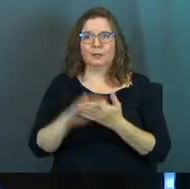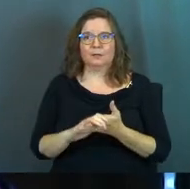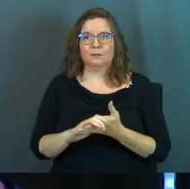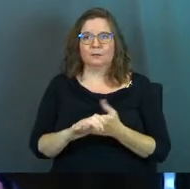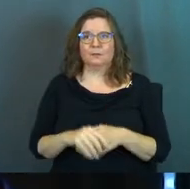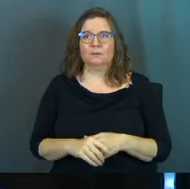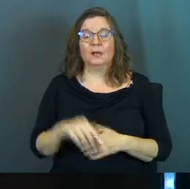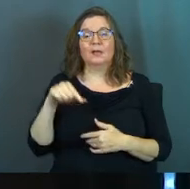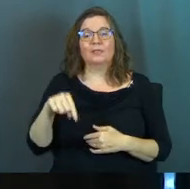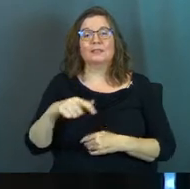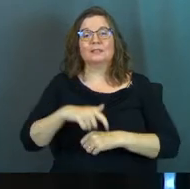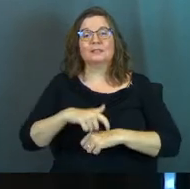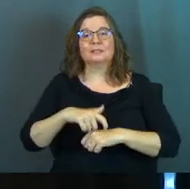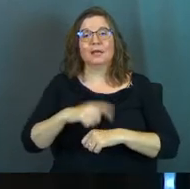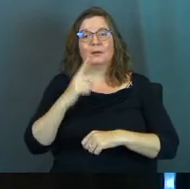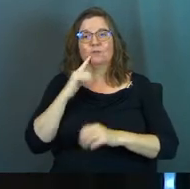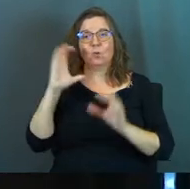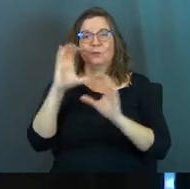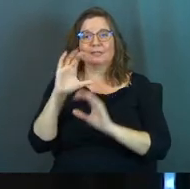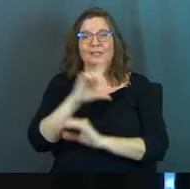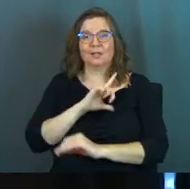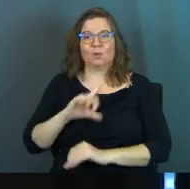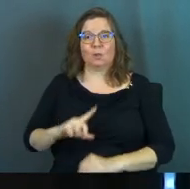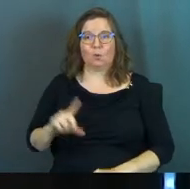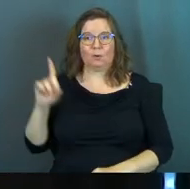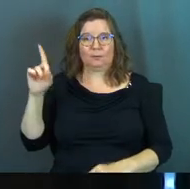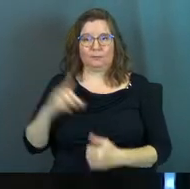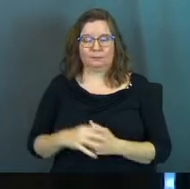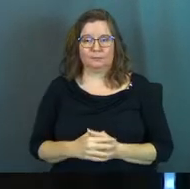this is a time for seeking the Lord.